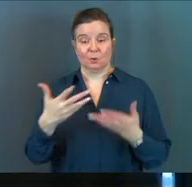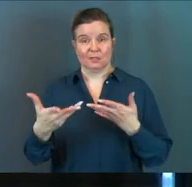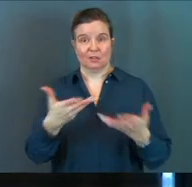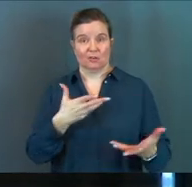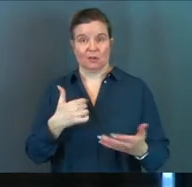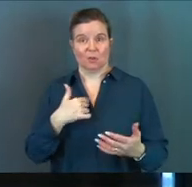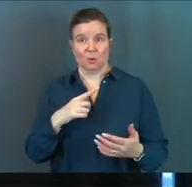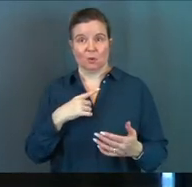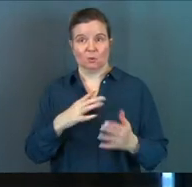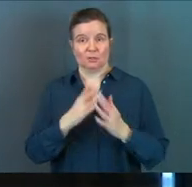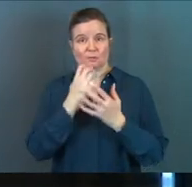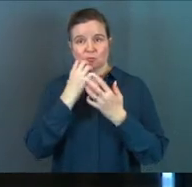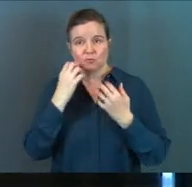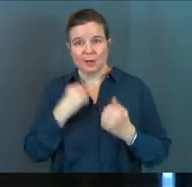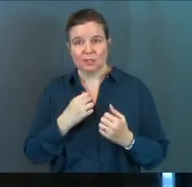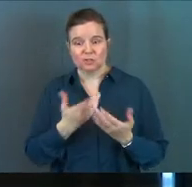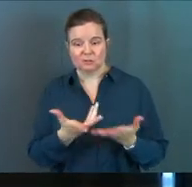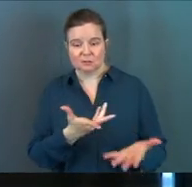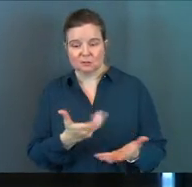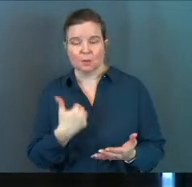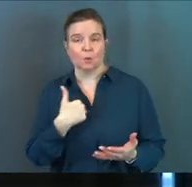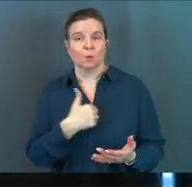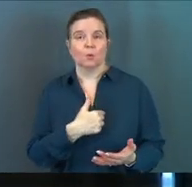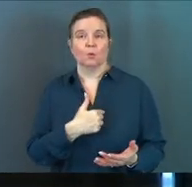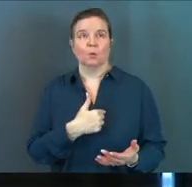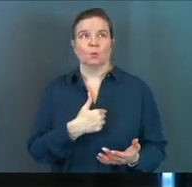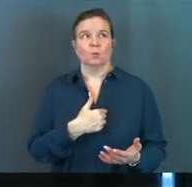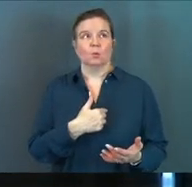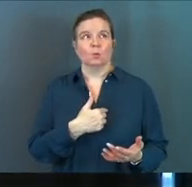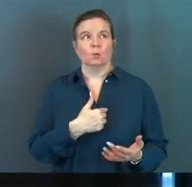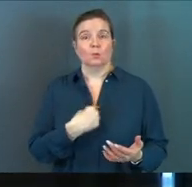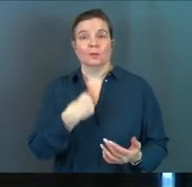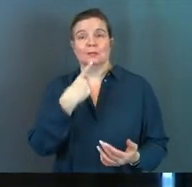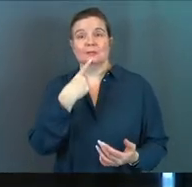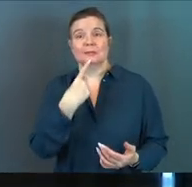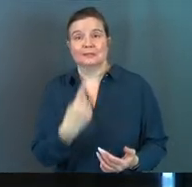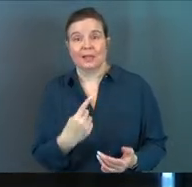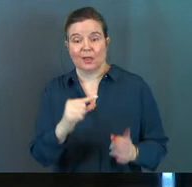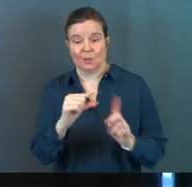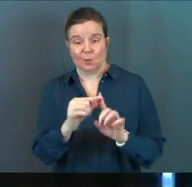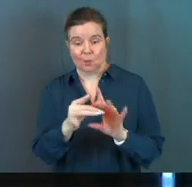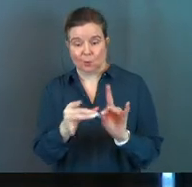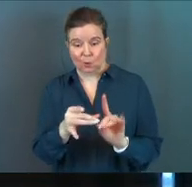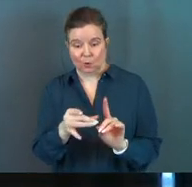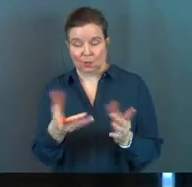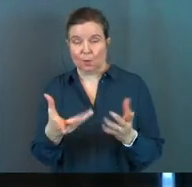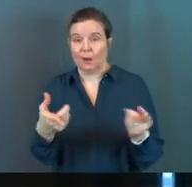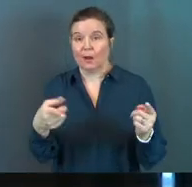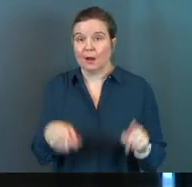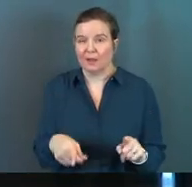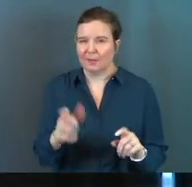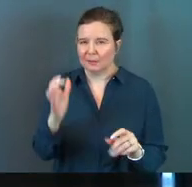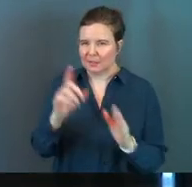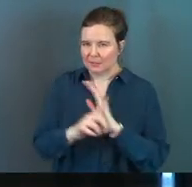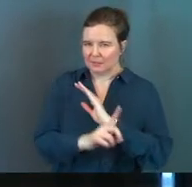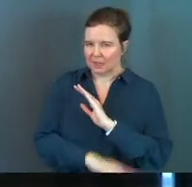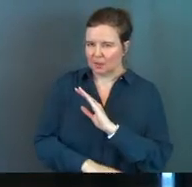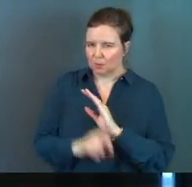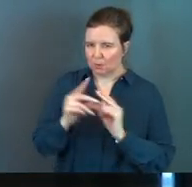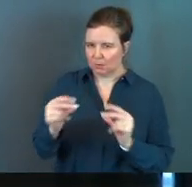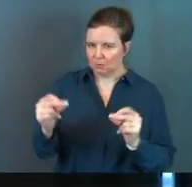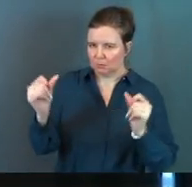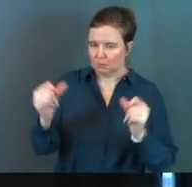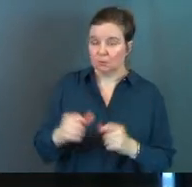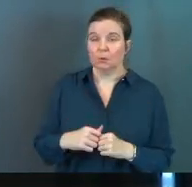interactions, those precious interactions, we say those words. And what happens, let me give you the consequences just